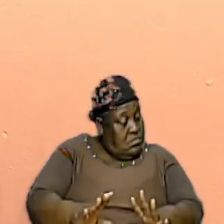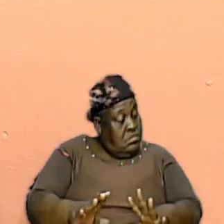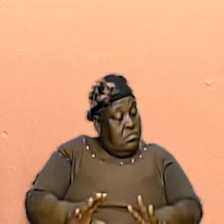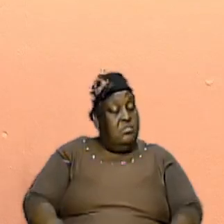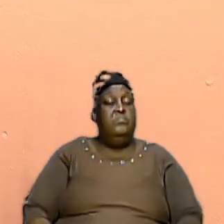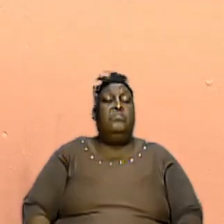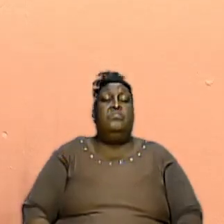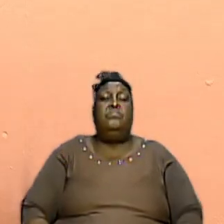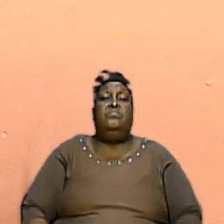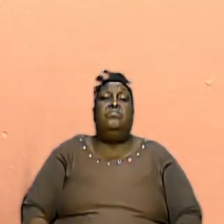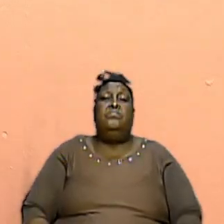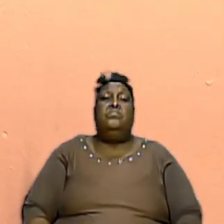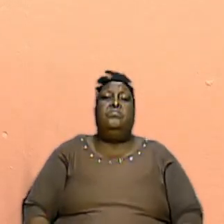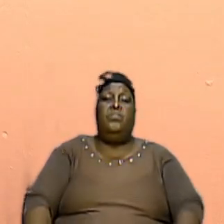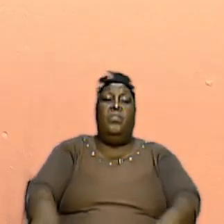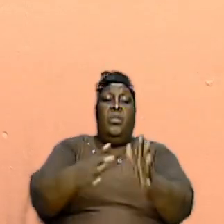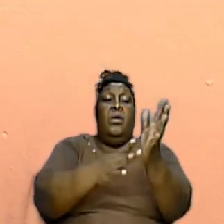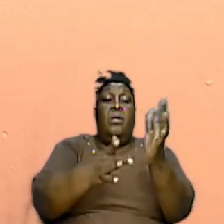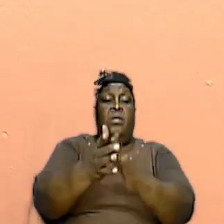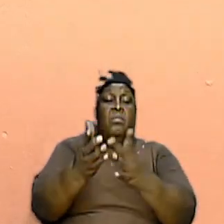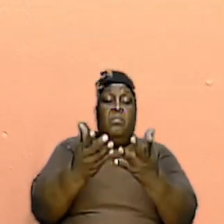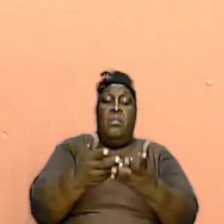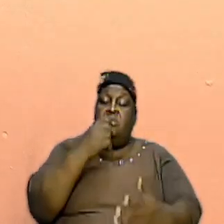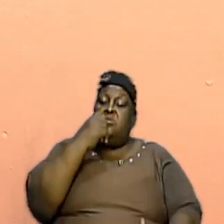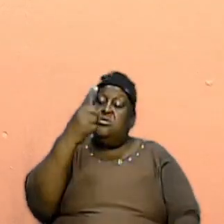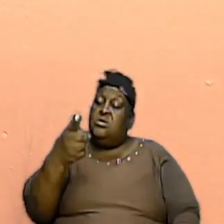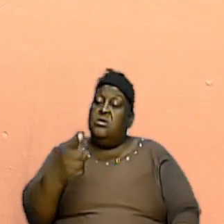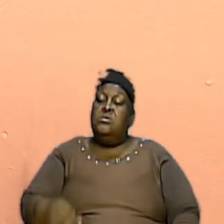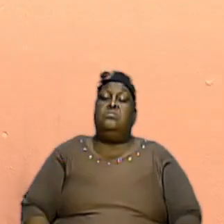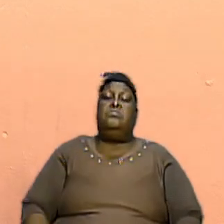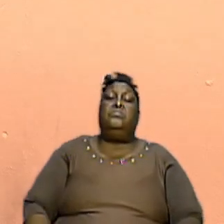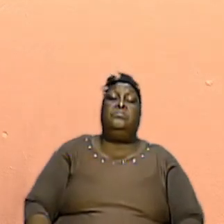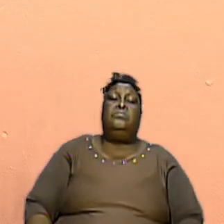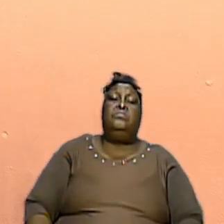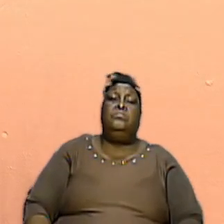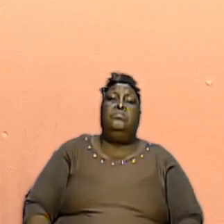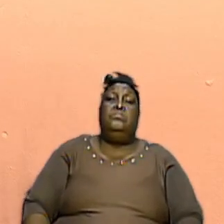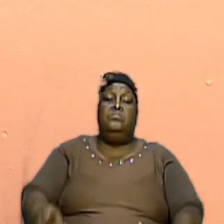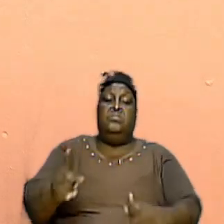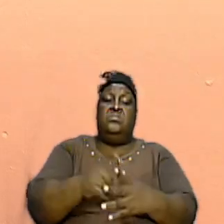the bible said so but then